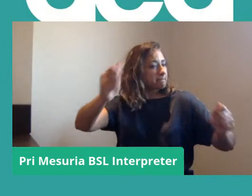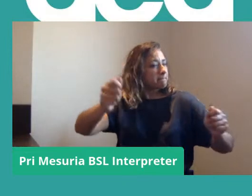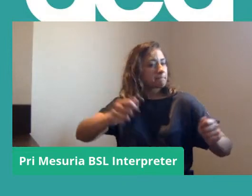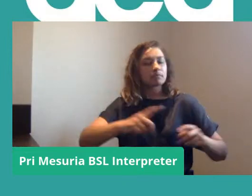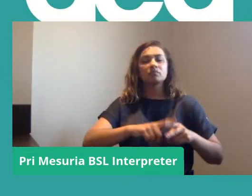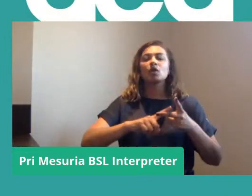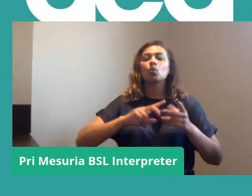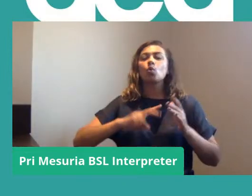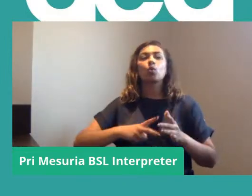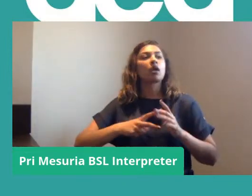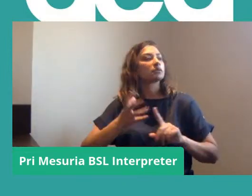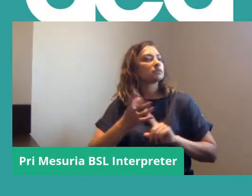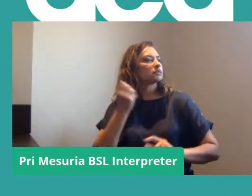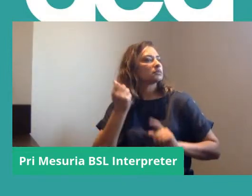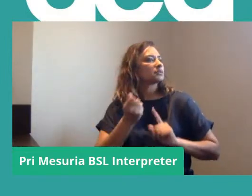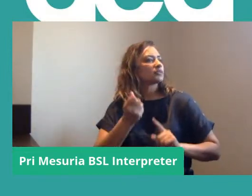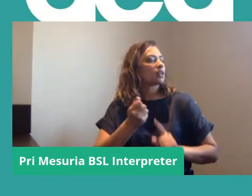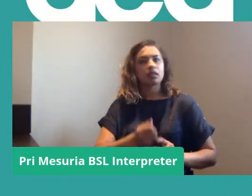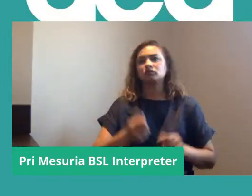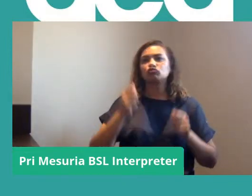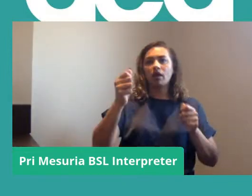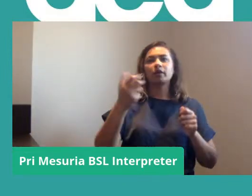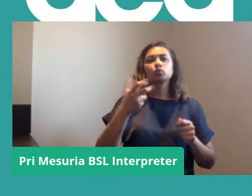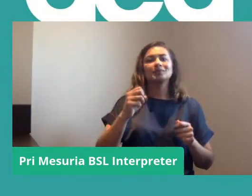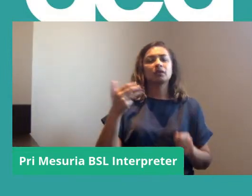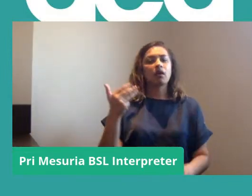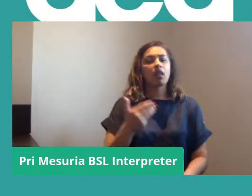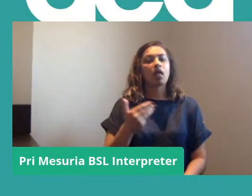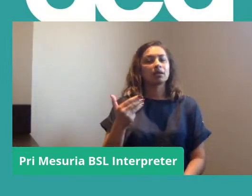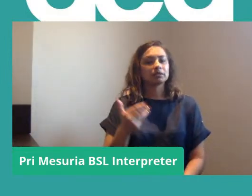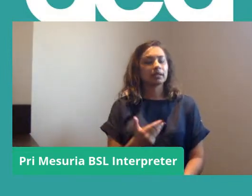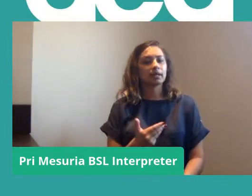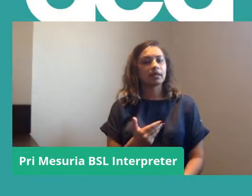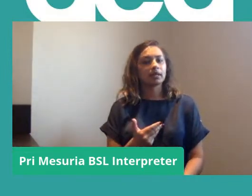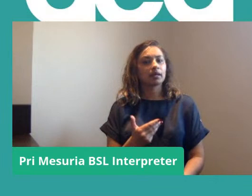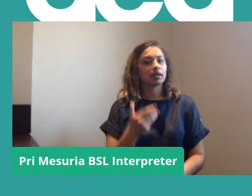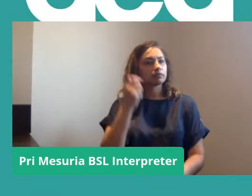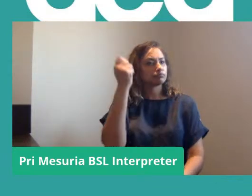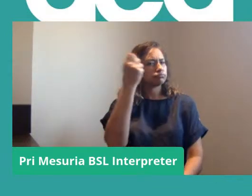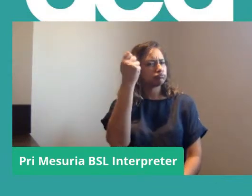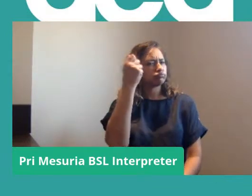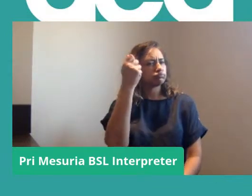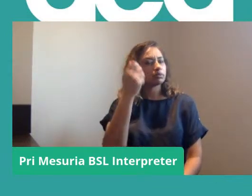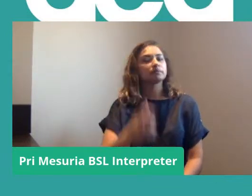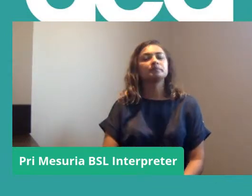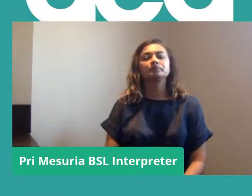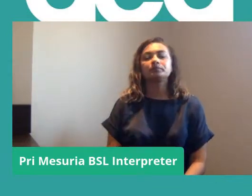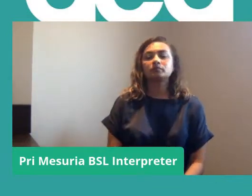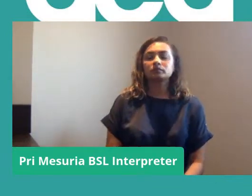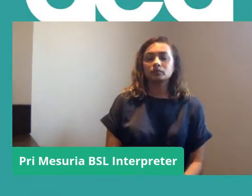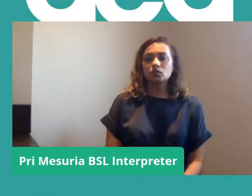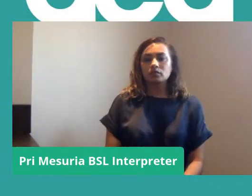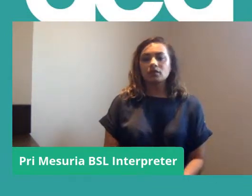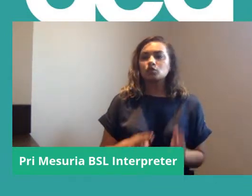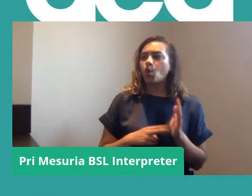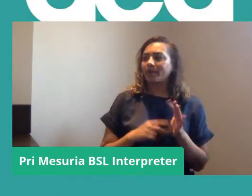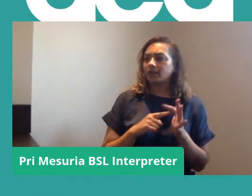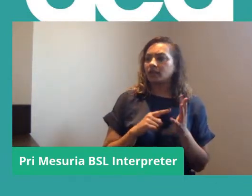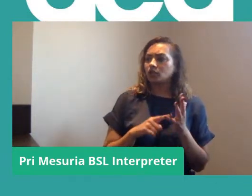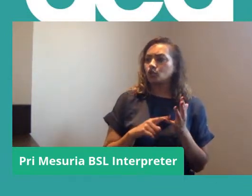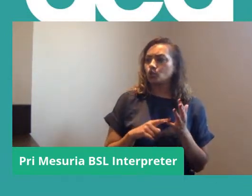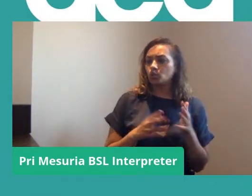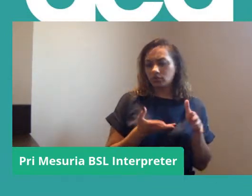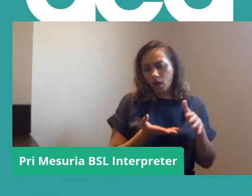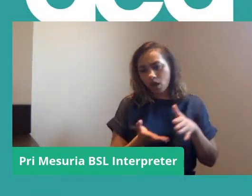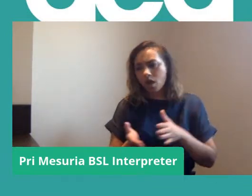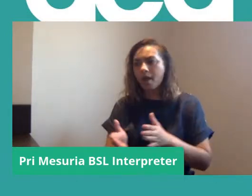organise a successful strike in 2019. So in terms of where I think the NEU should go, and I